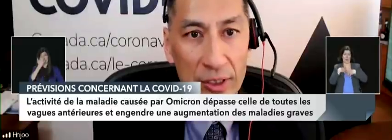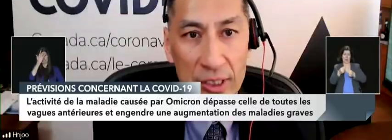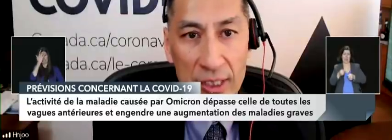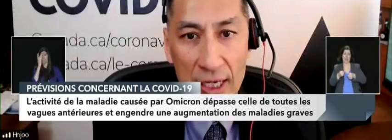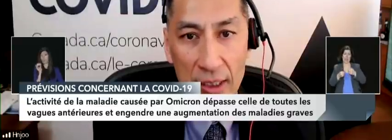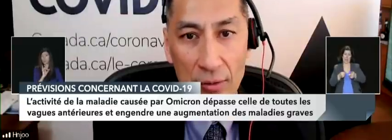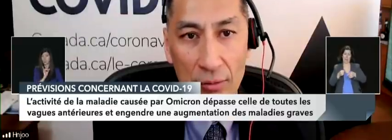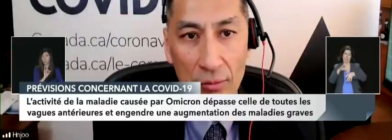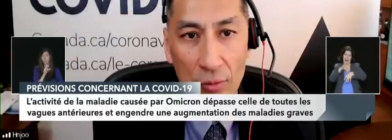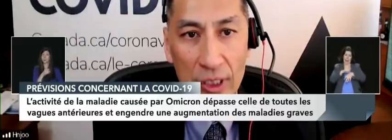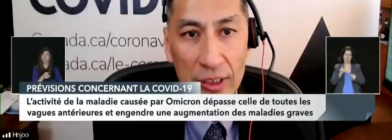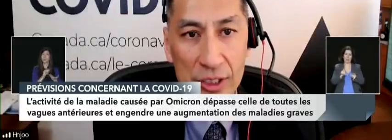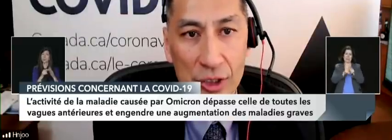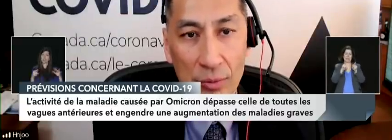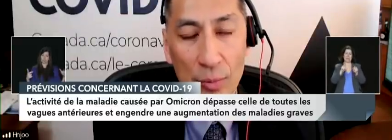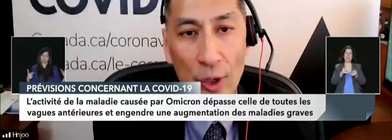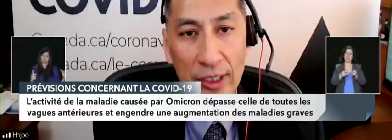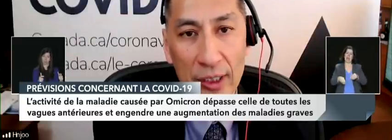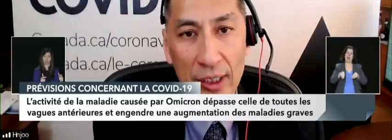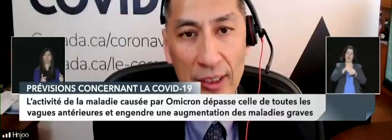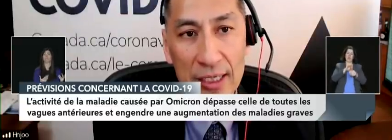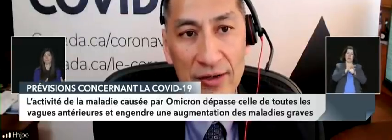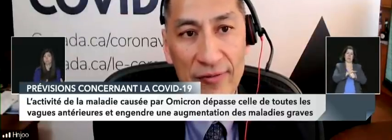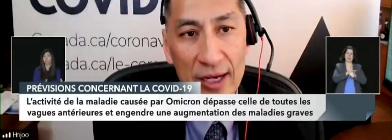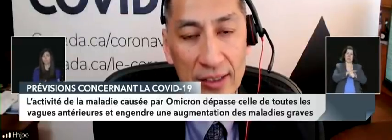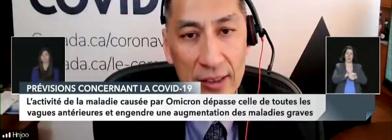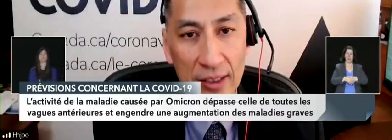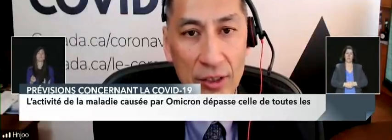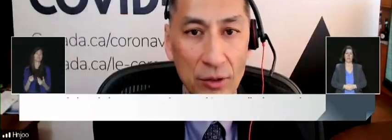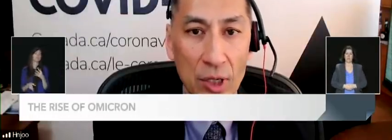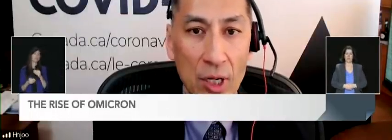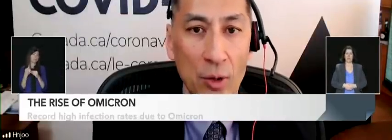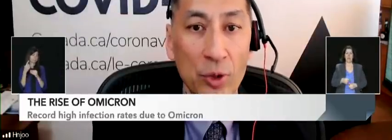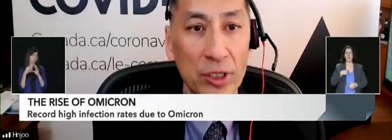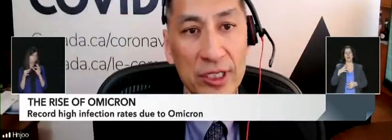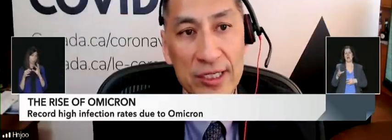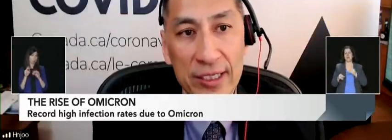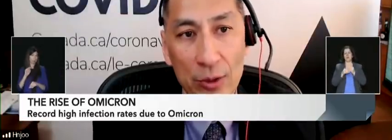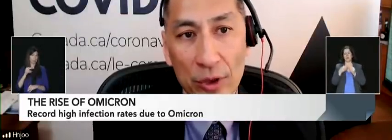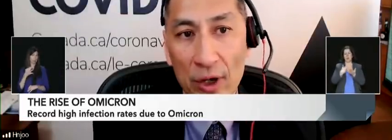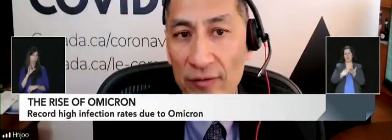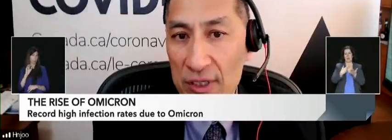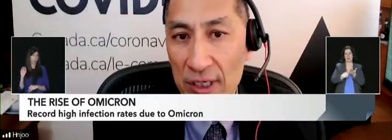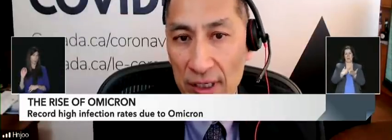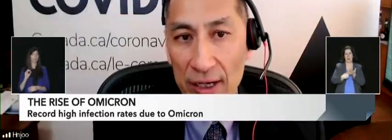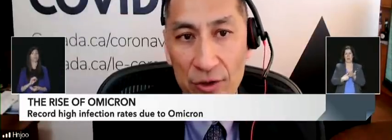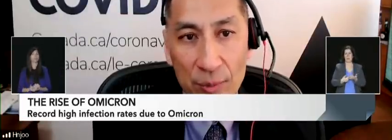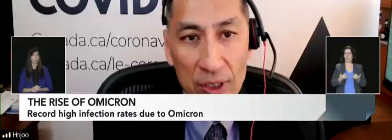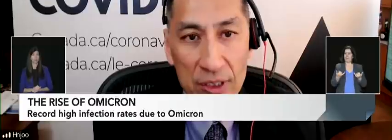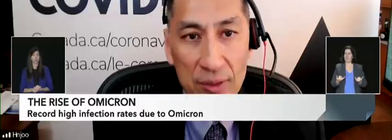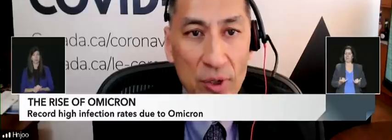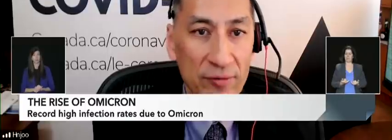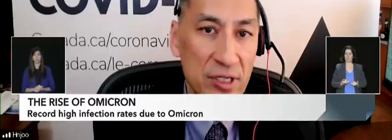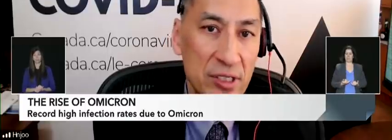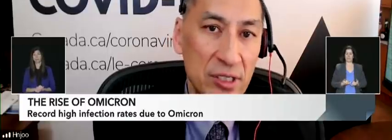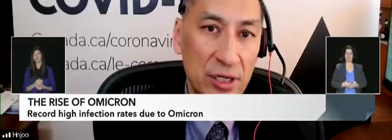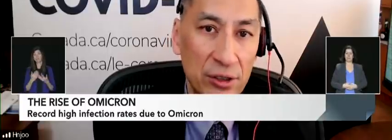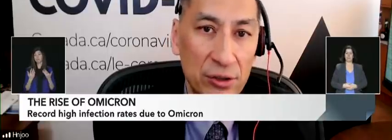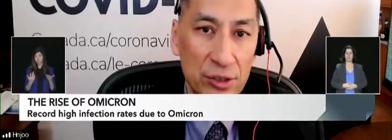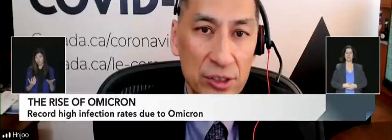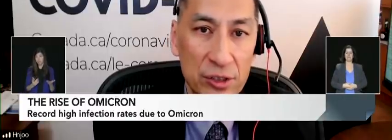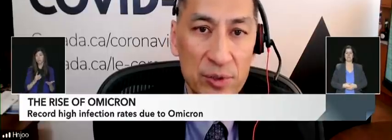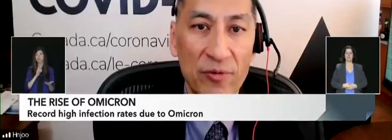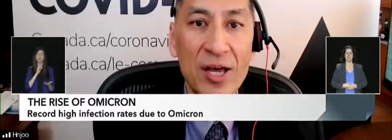you, maybe I could just add one additional point, and that's the fact that, you know, we are teasing out with obviously our counterparts in the